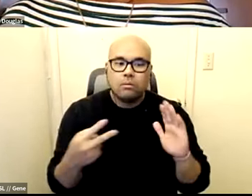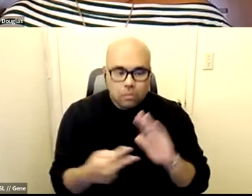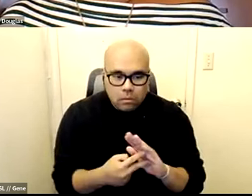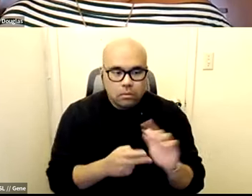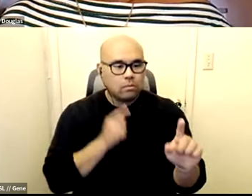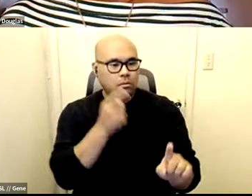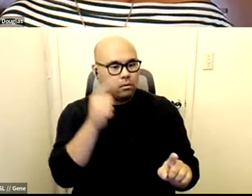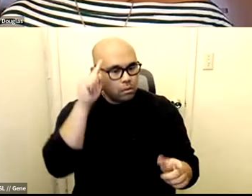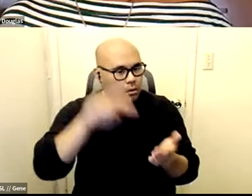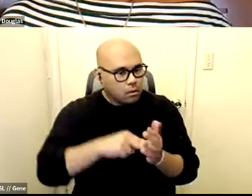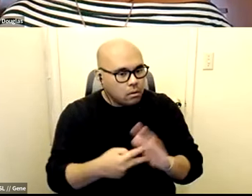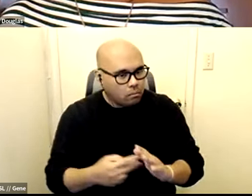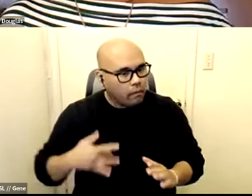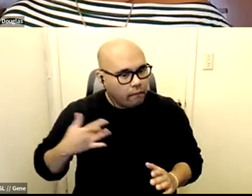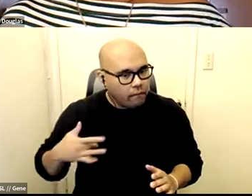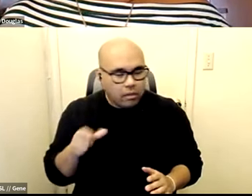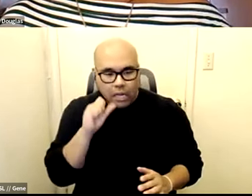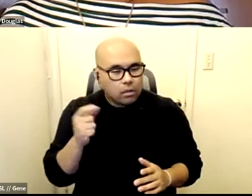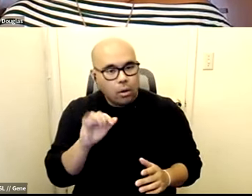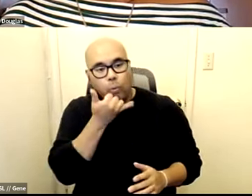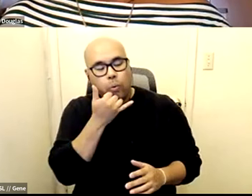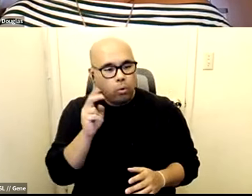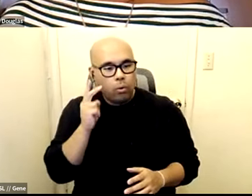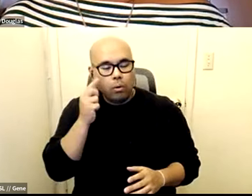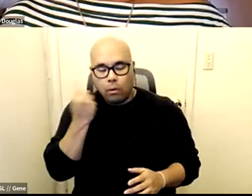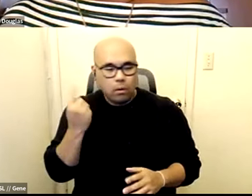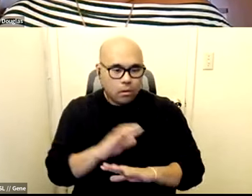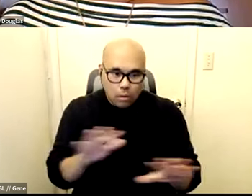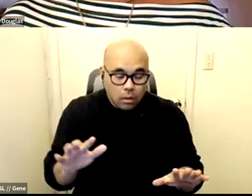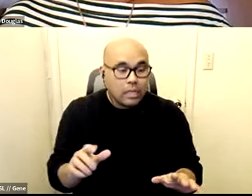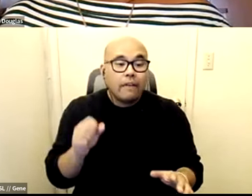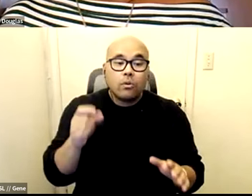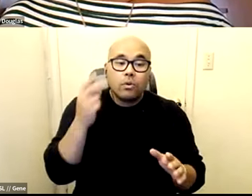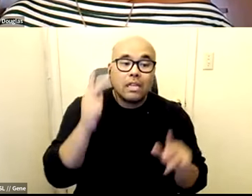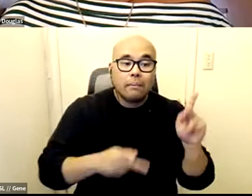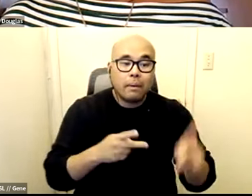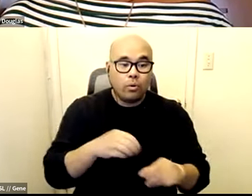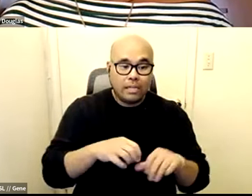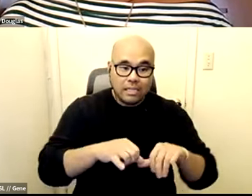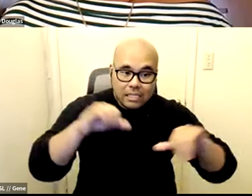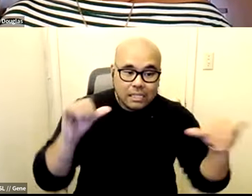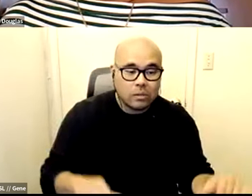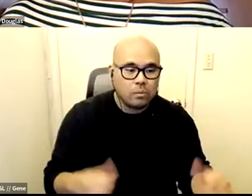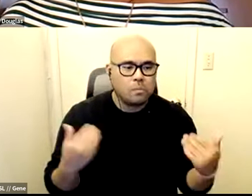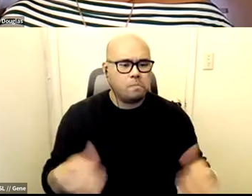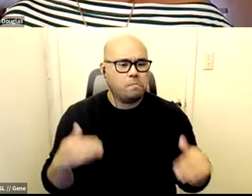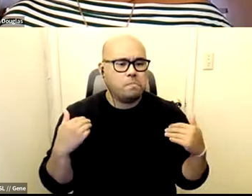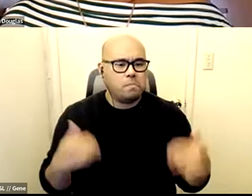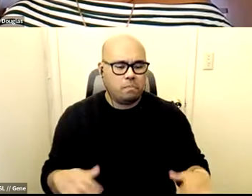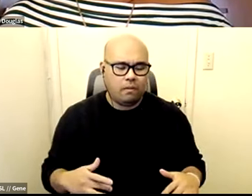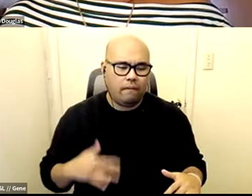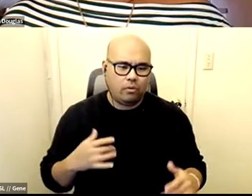how people are netted into this system, they come with clear resistance, right? And